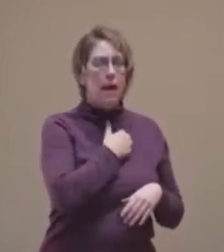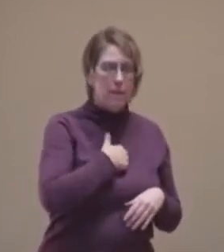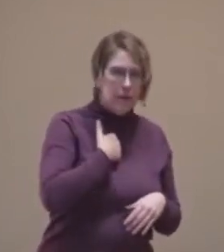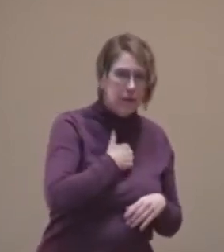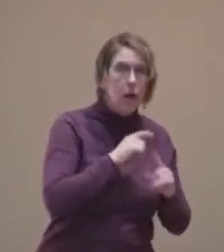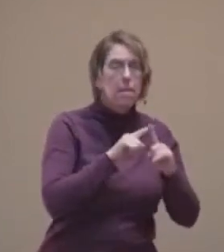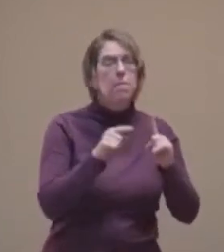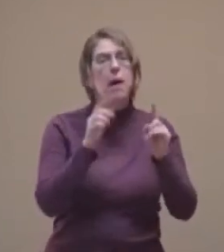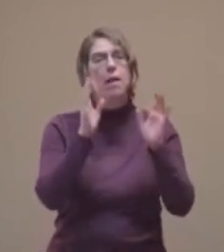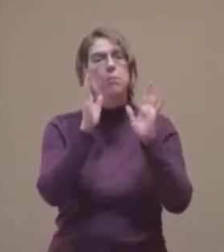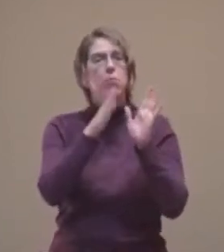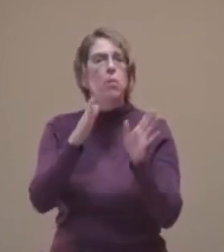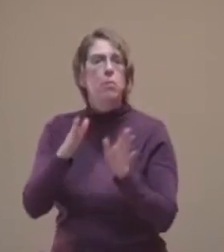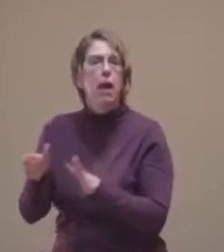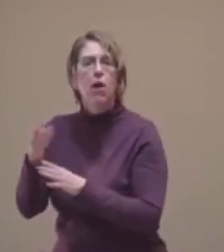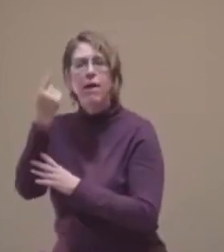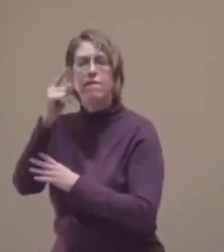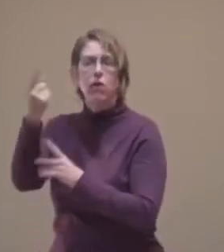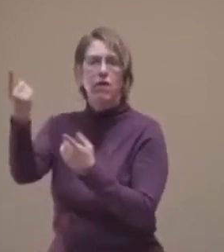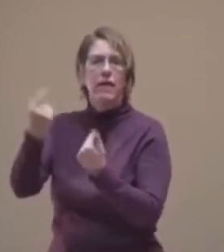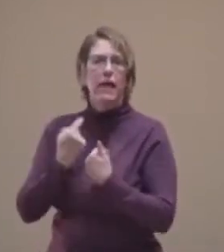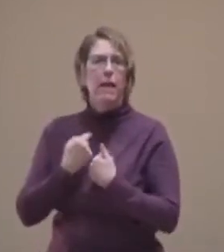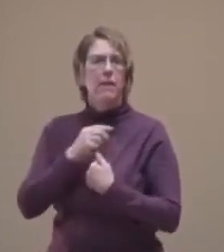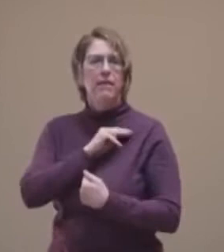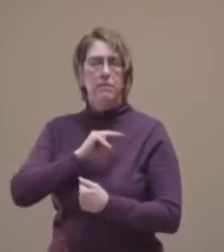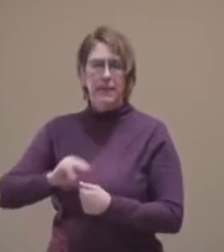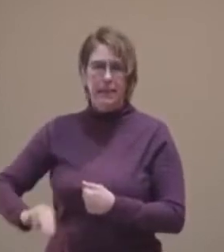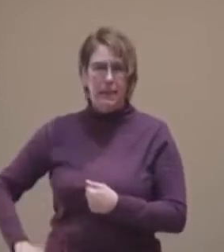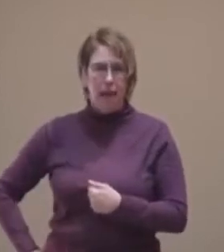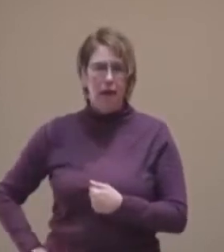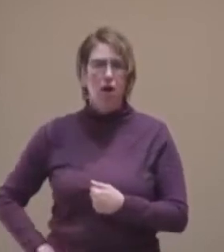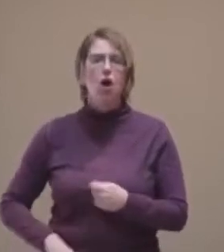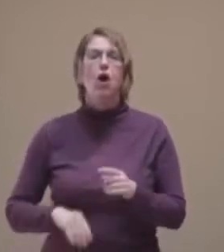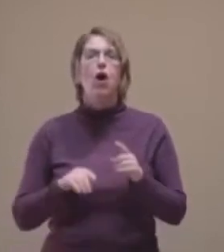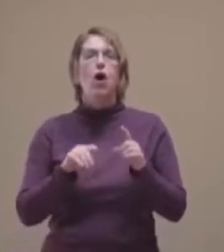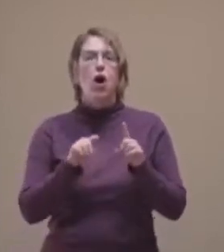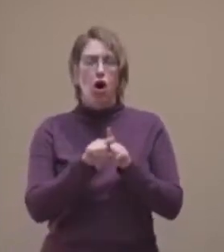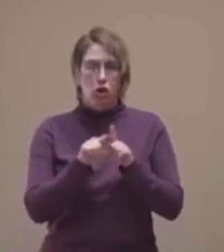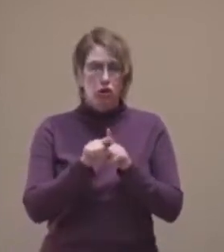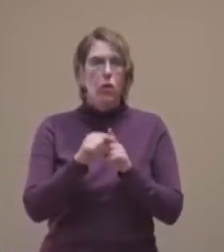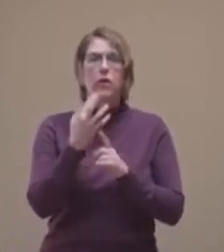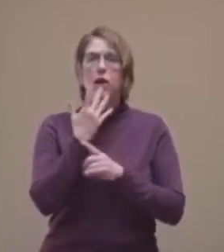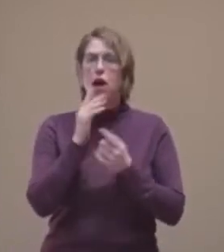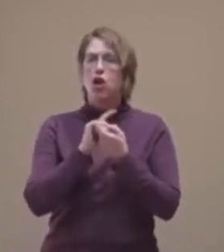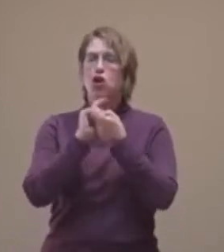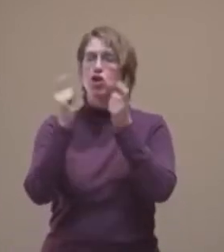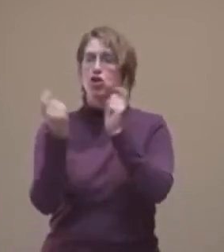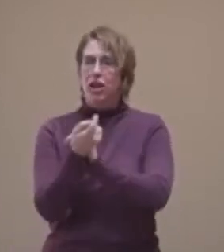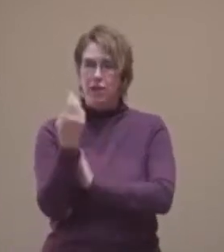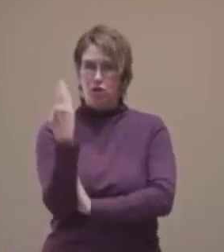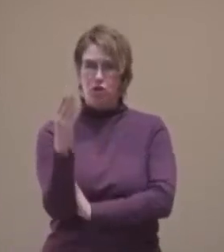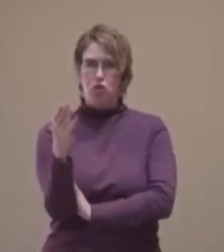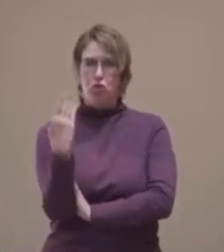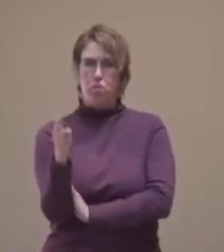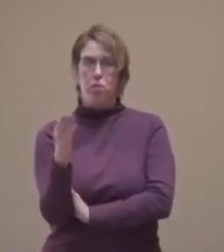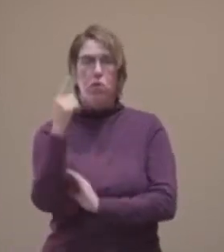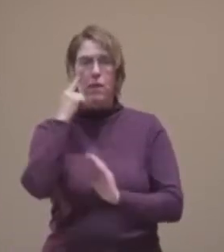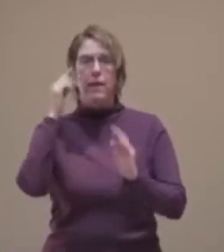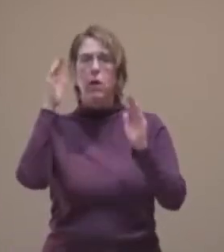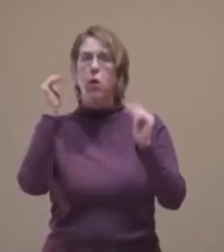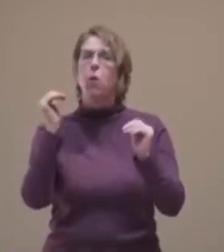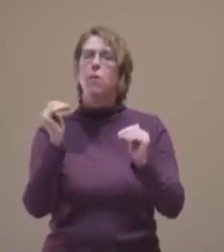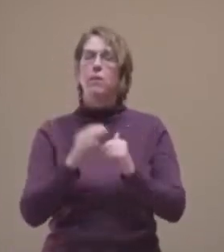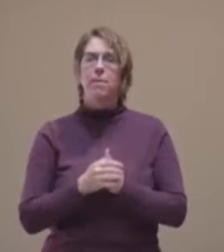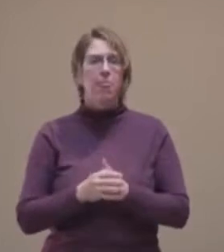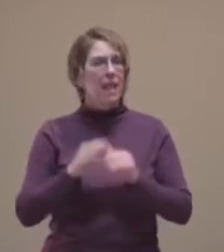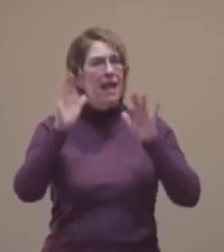Messiah. And then with that, the color of Advent changed to blue, the color of hope. But the Sunday of joy